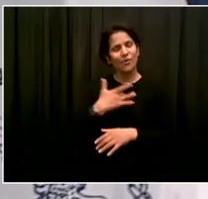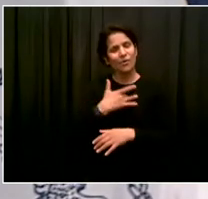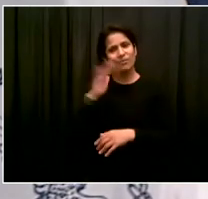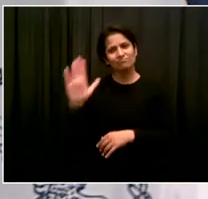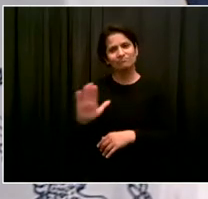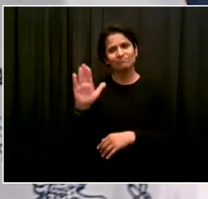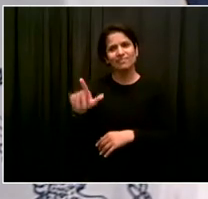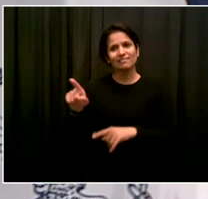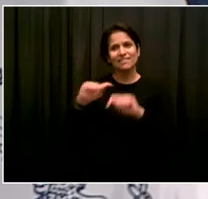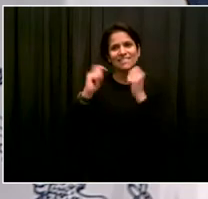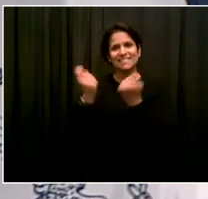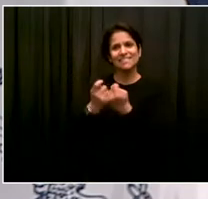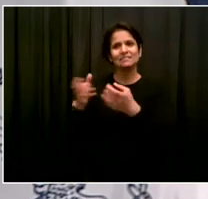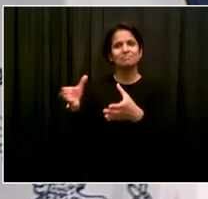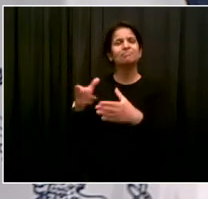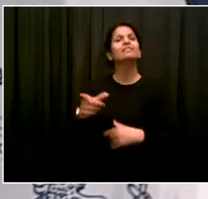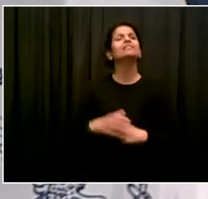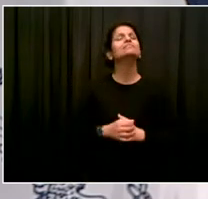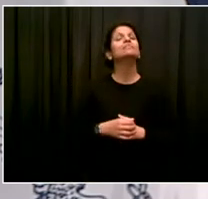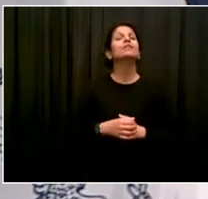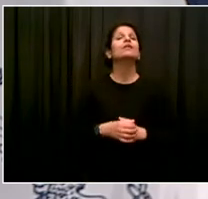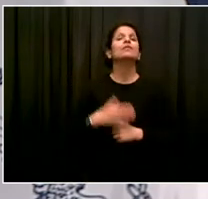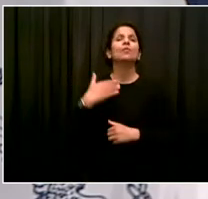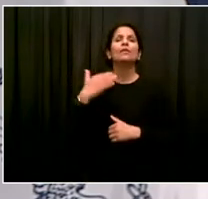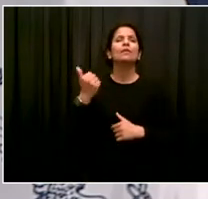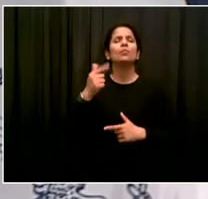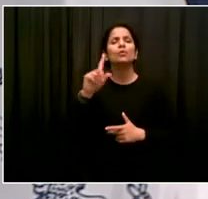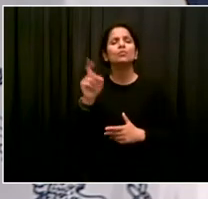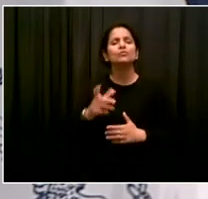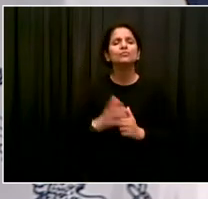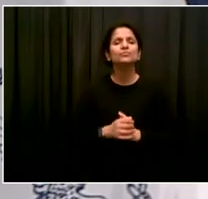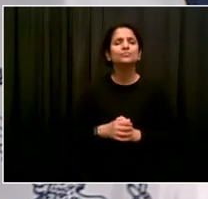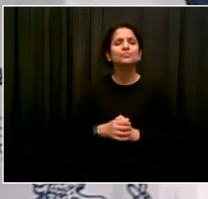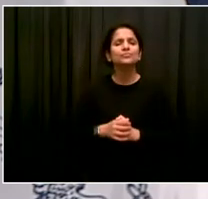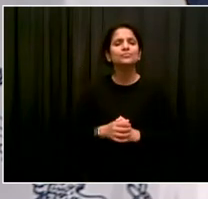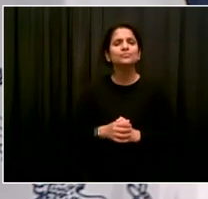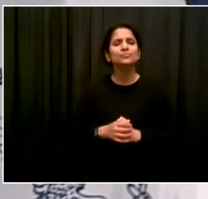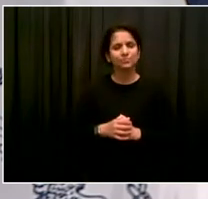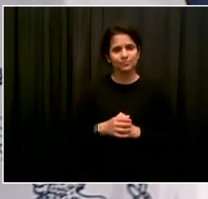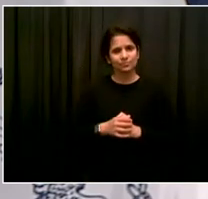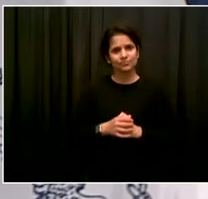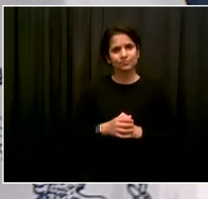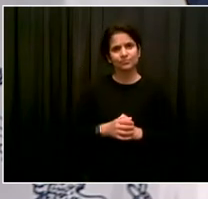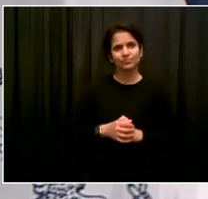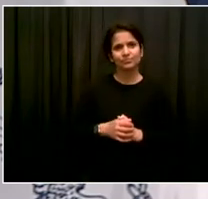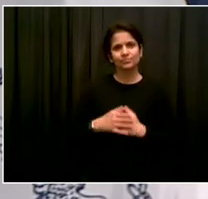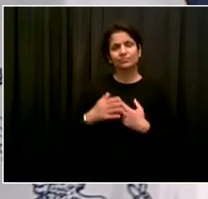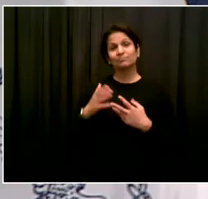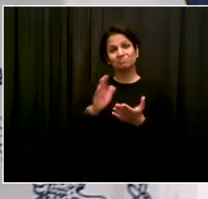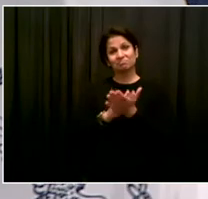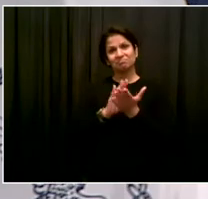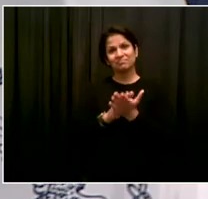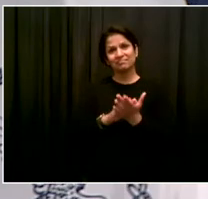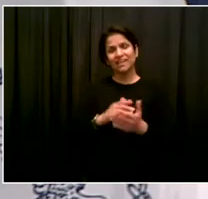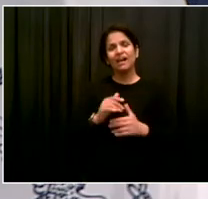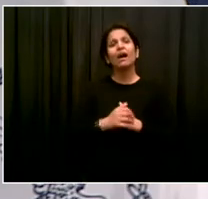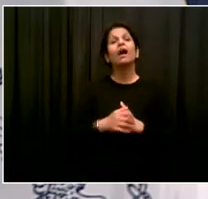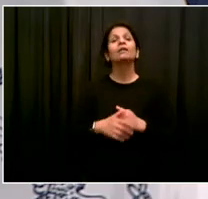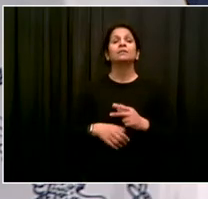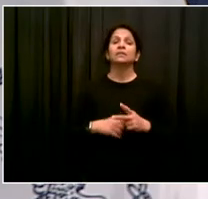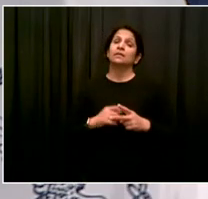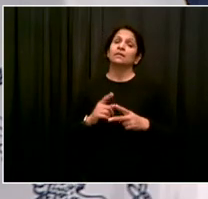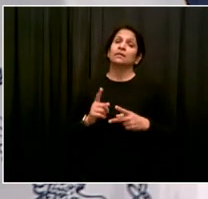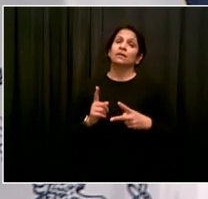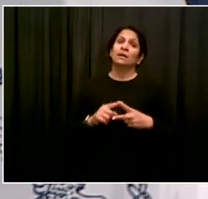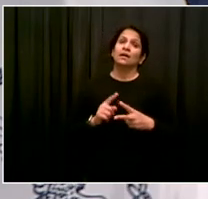digression. What was your question? No, that's very admirable of you, sir. I wanted to go back to this lawsuit and kind of follow up